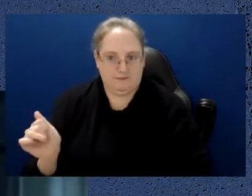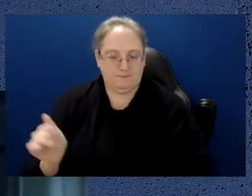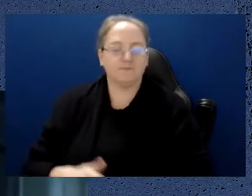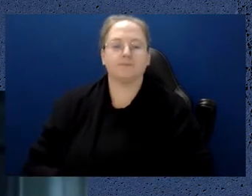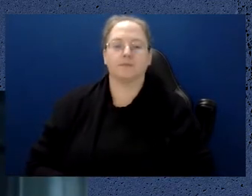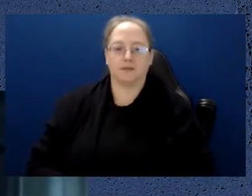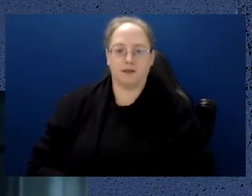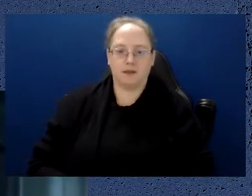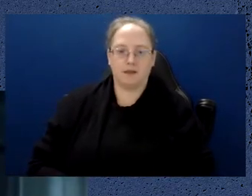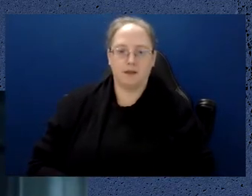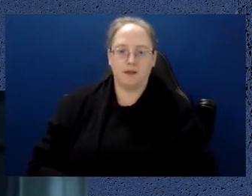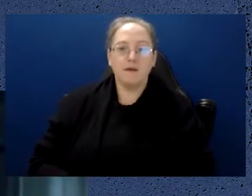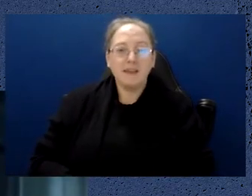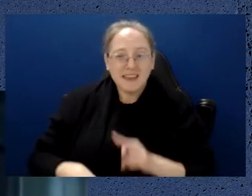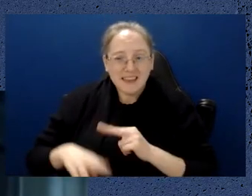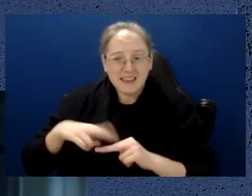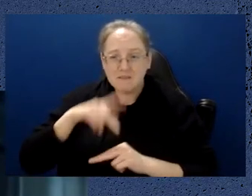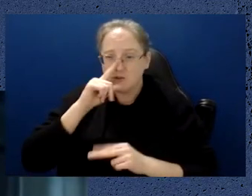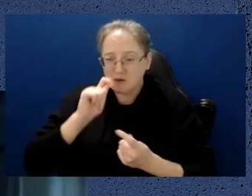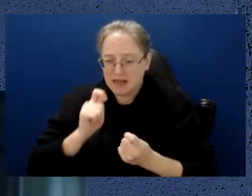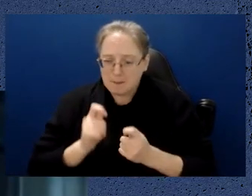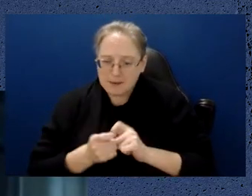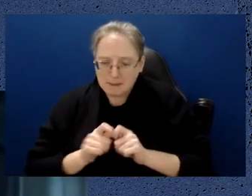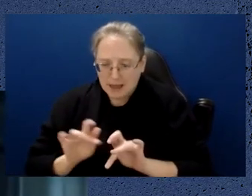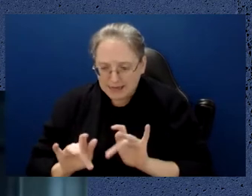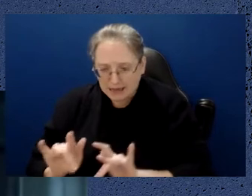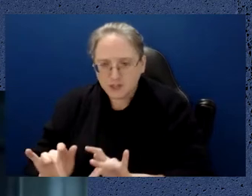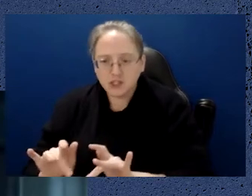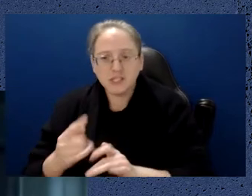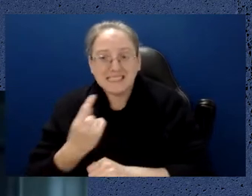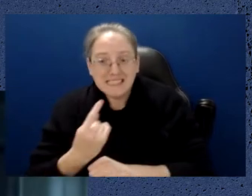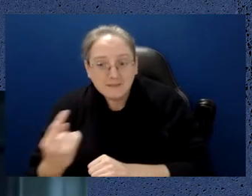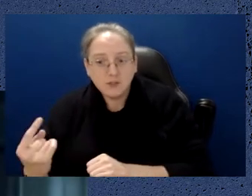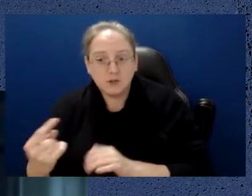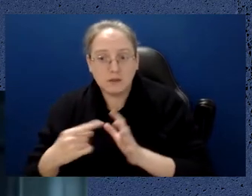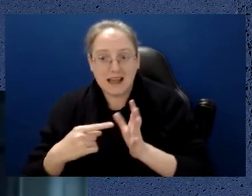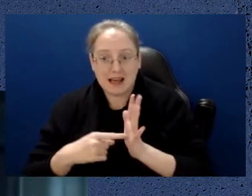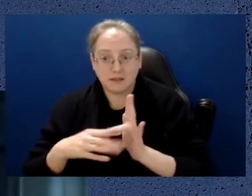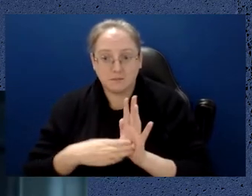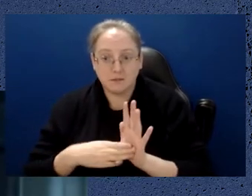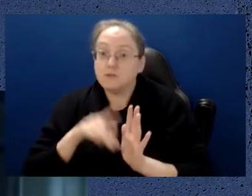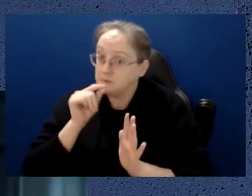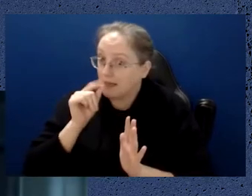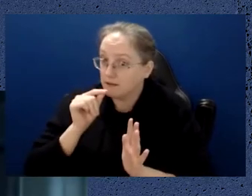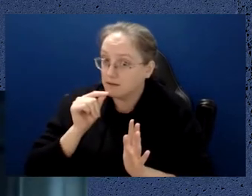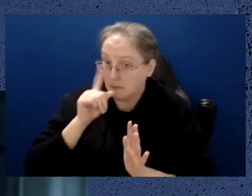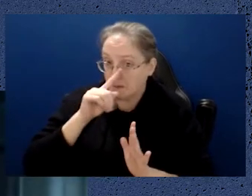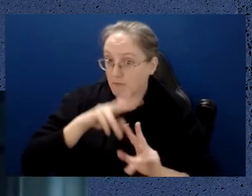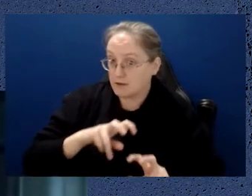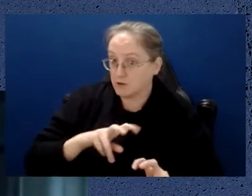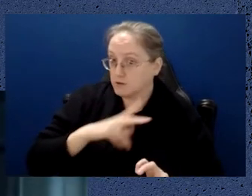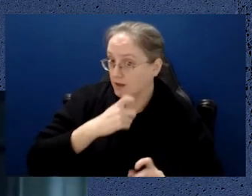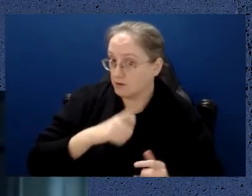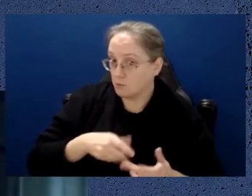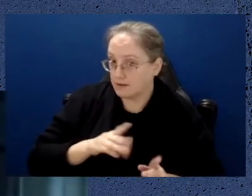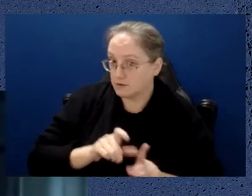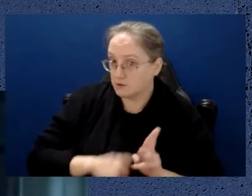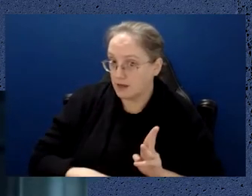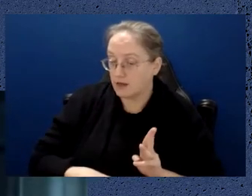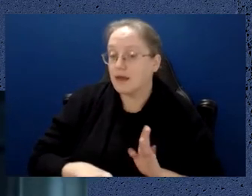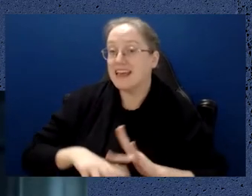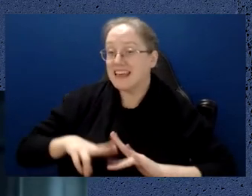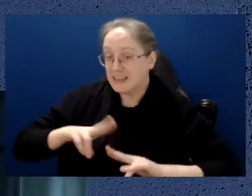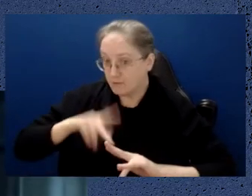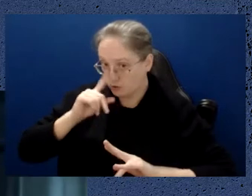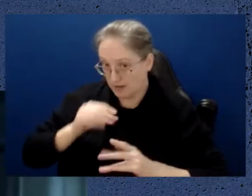if you can manipulate individual atoms and you can, people have found ways of doing this, then you can